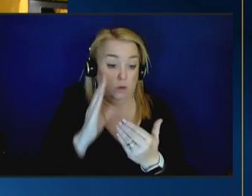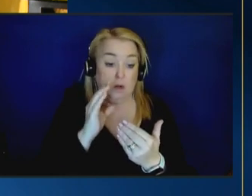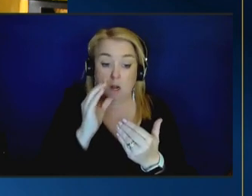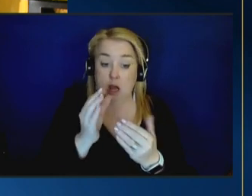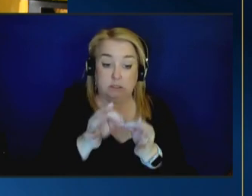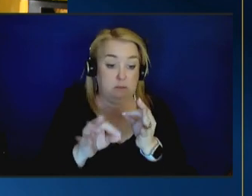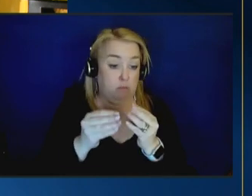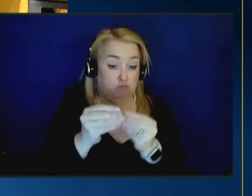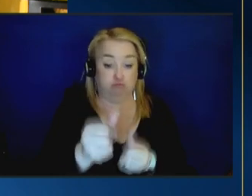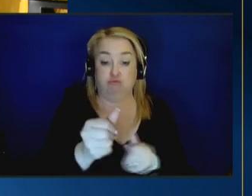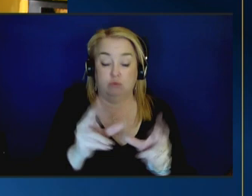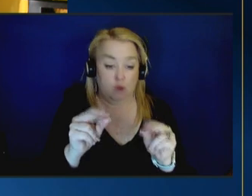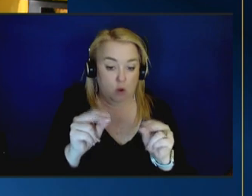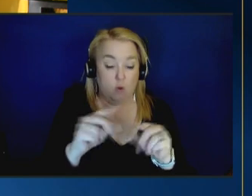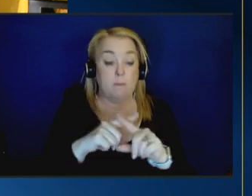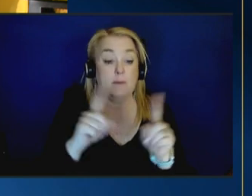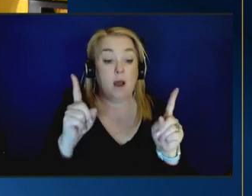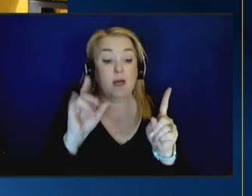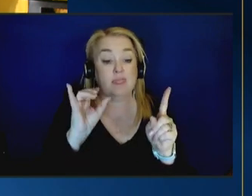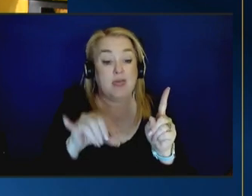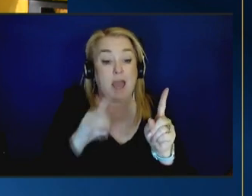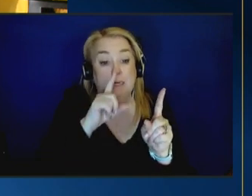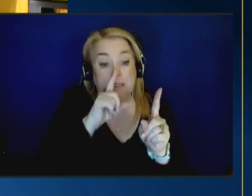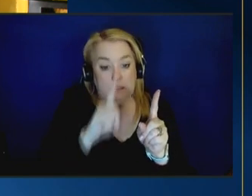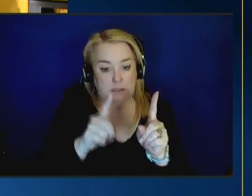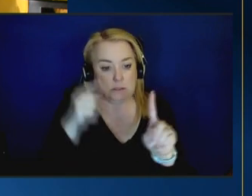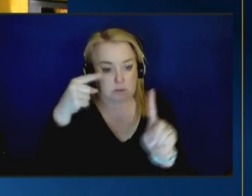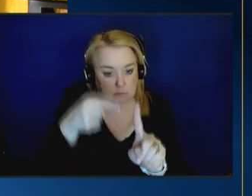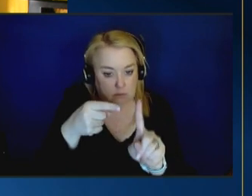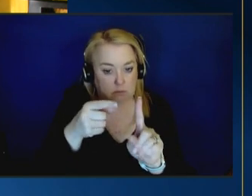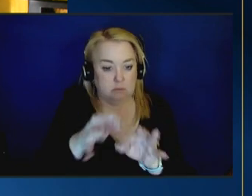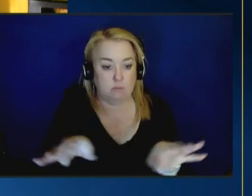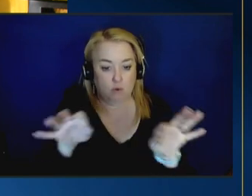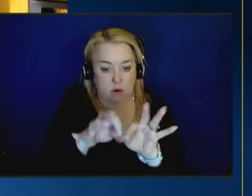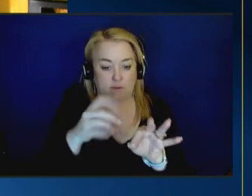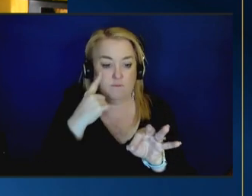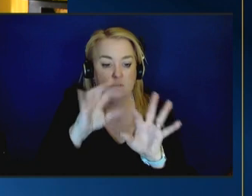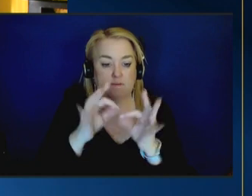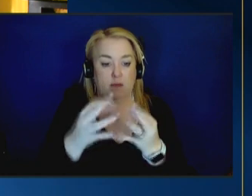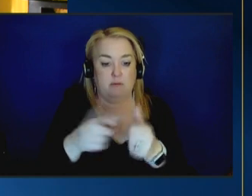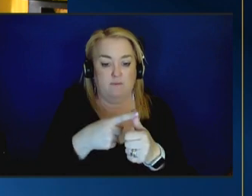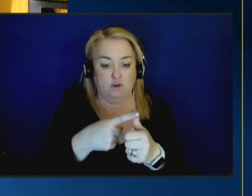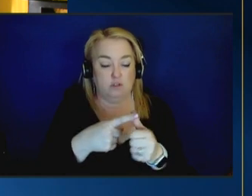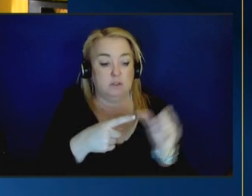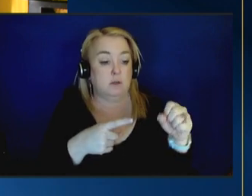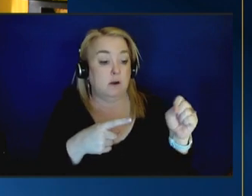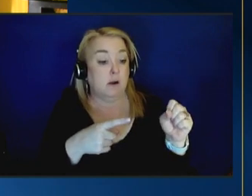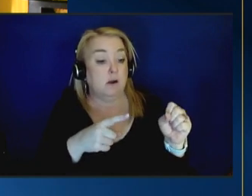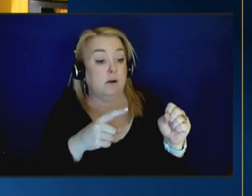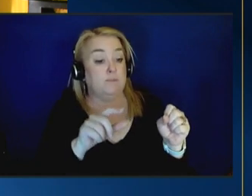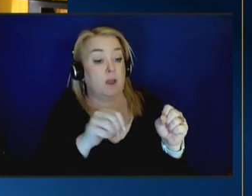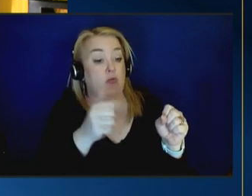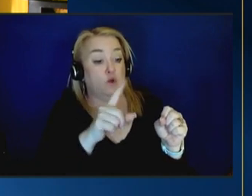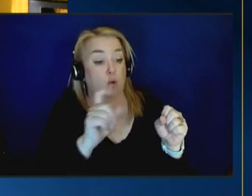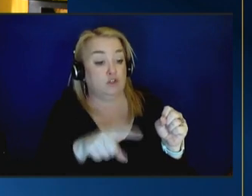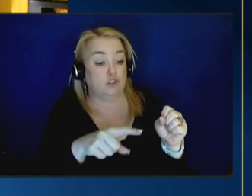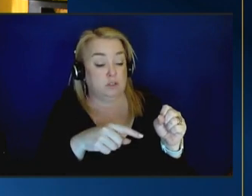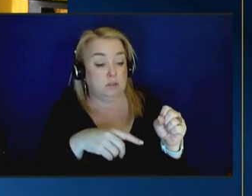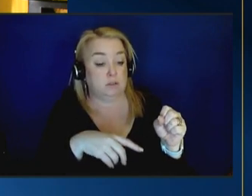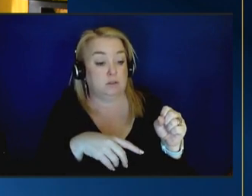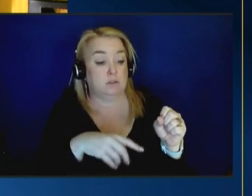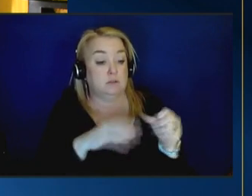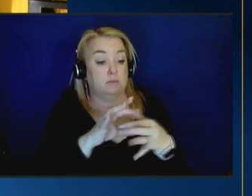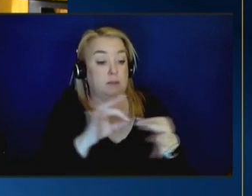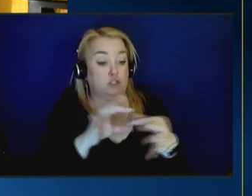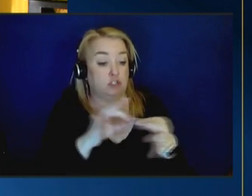i think that really is is the framework that family first has created thank you i have another question here just around deference to um tribal